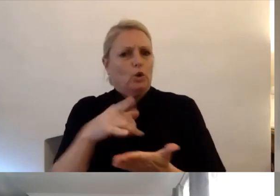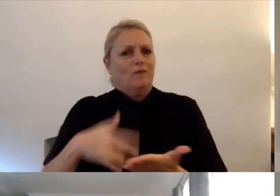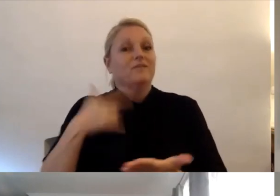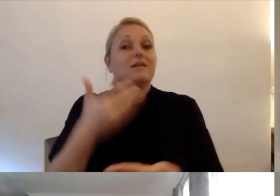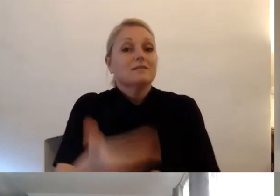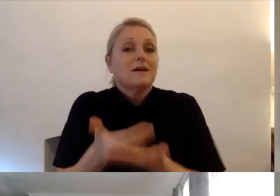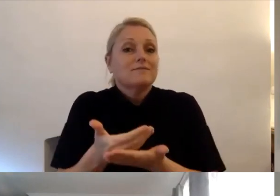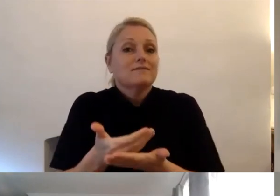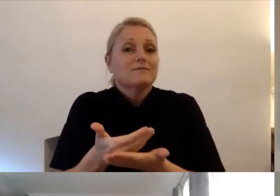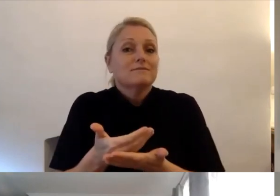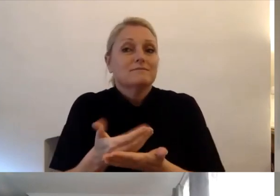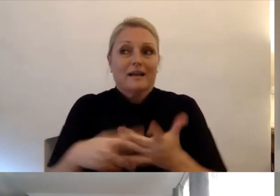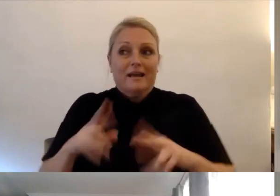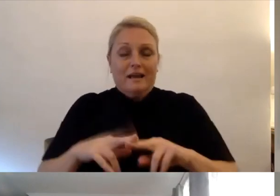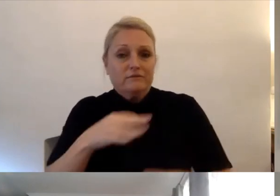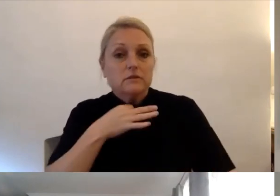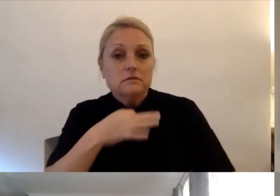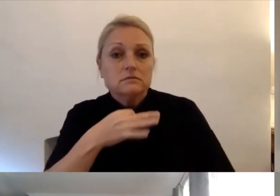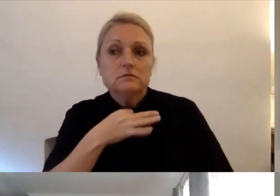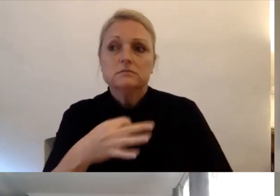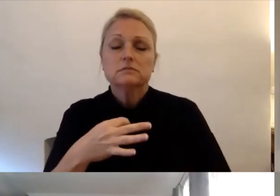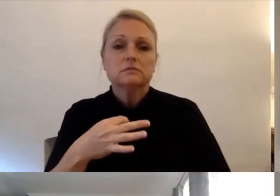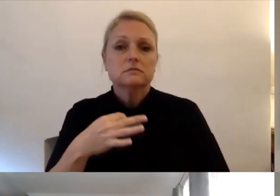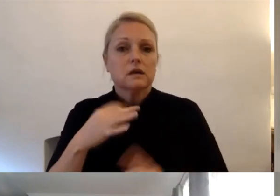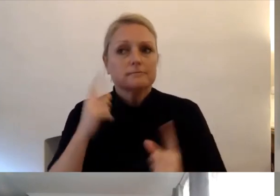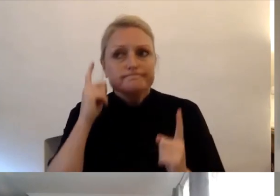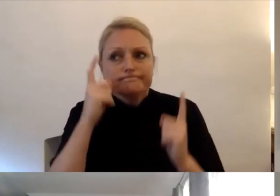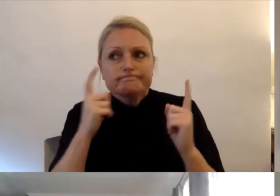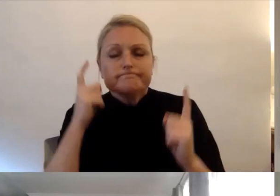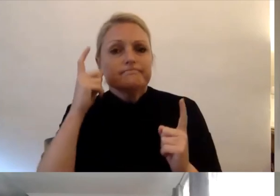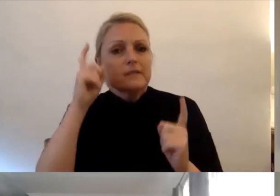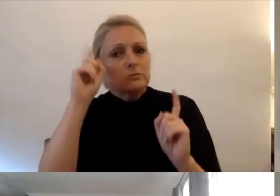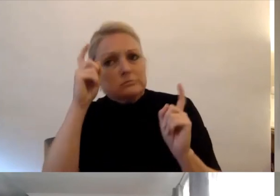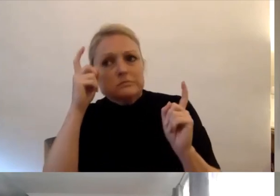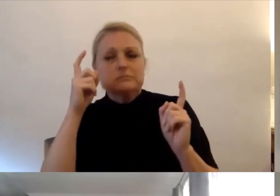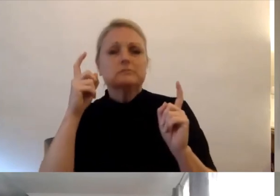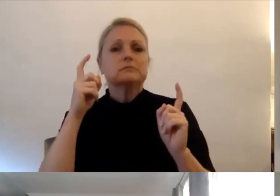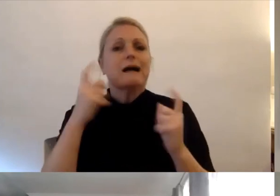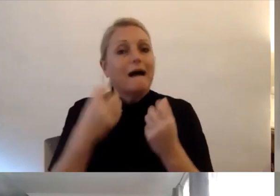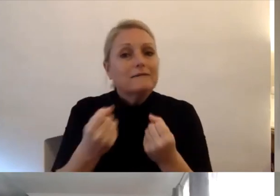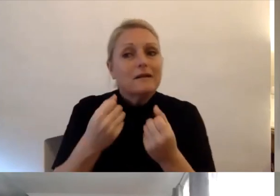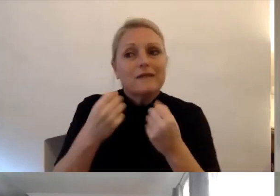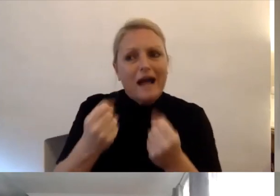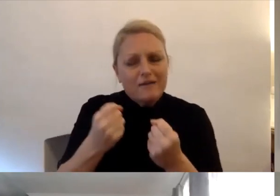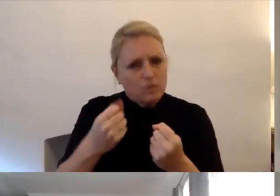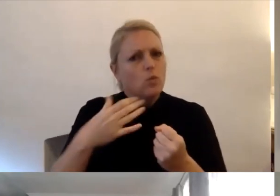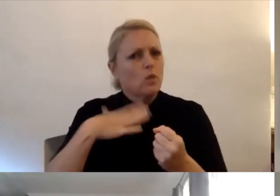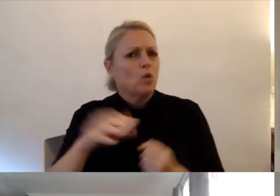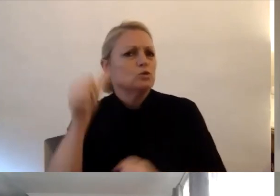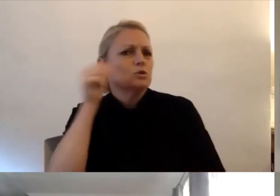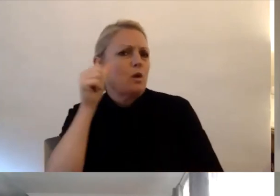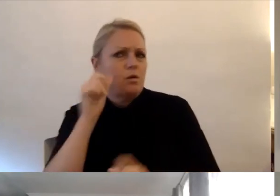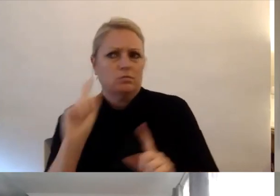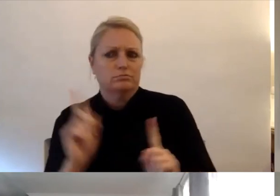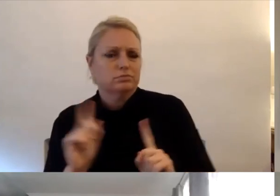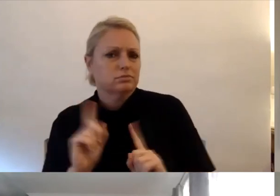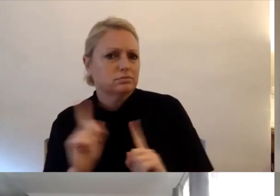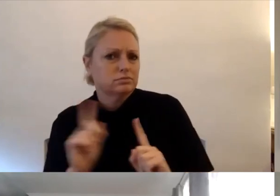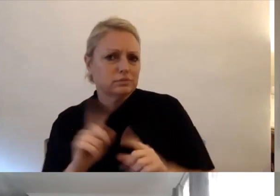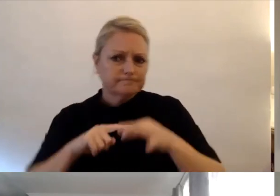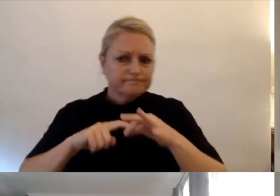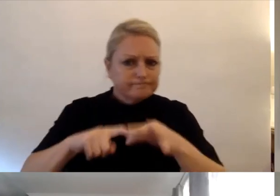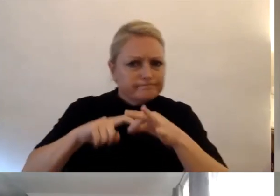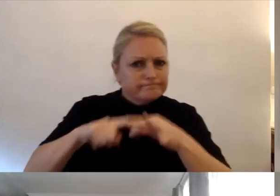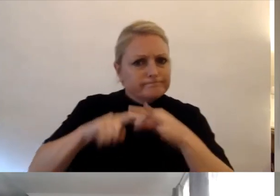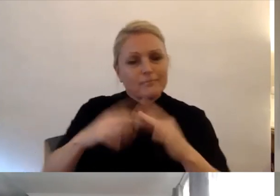current environment and what concerns and risks you have in your day to day life. We will do that